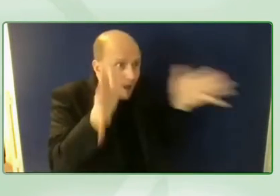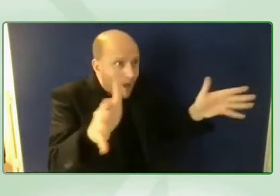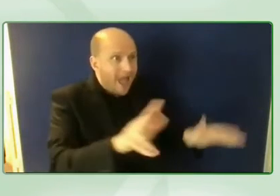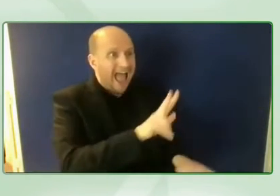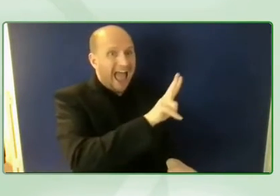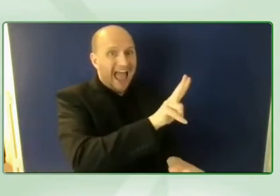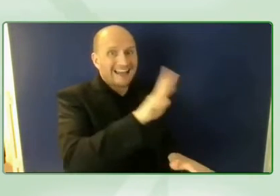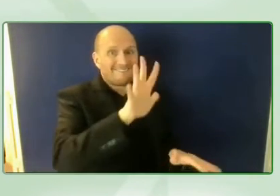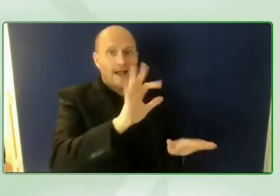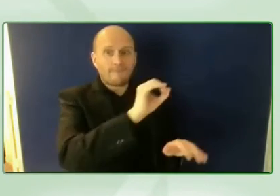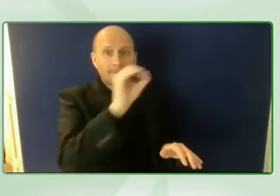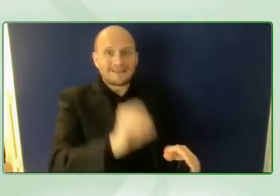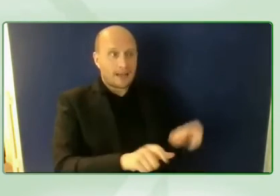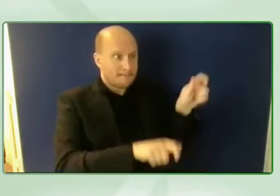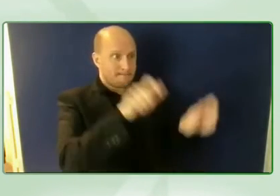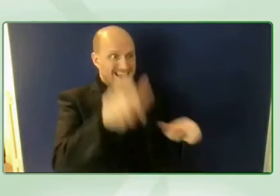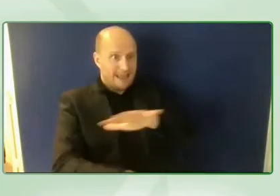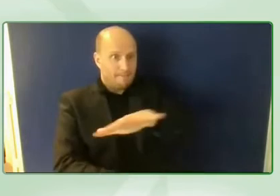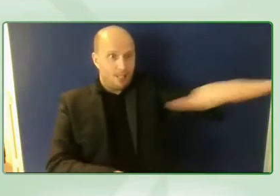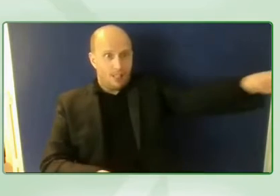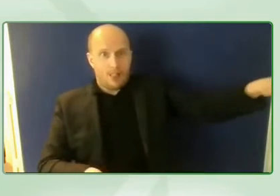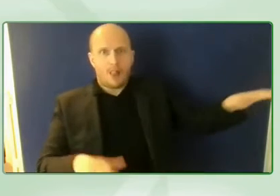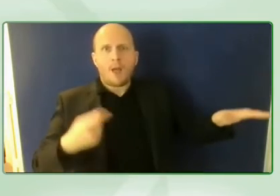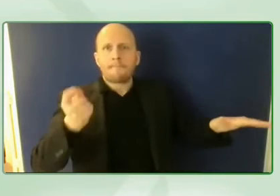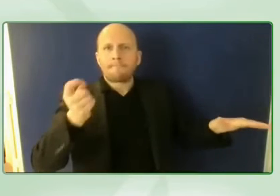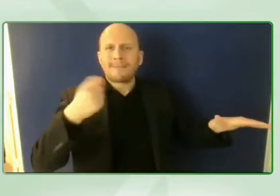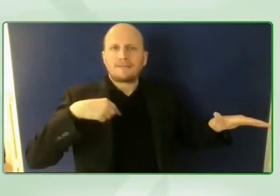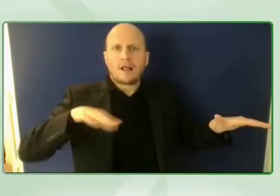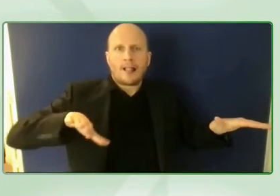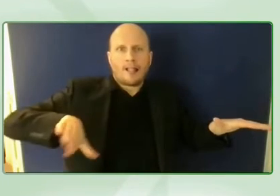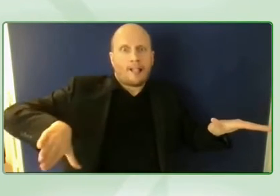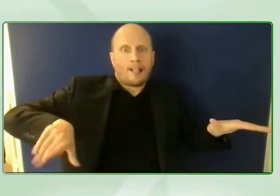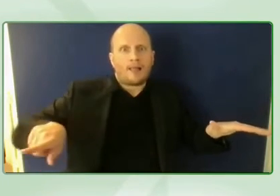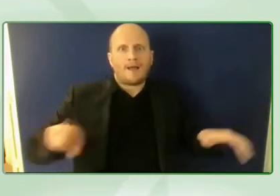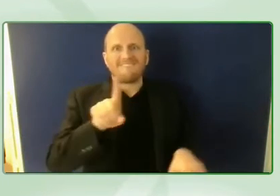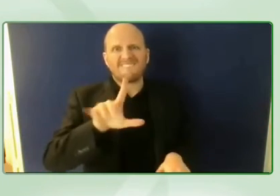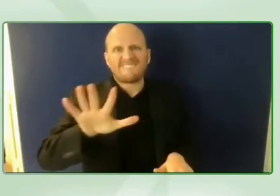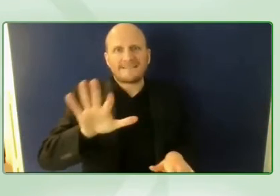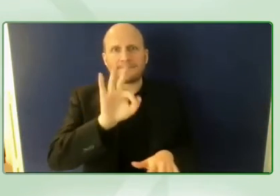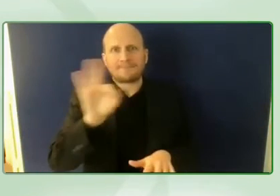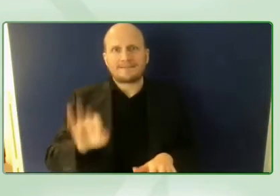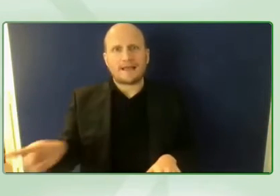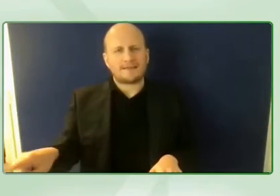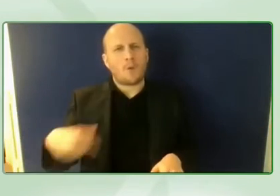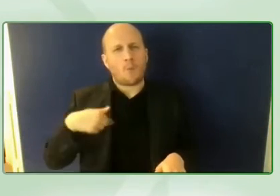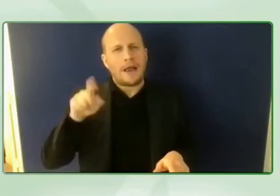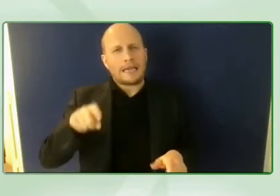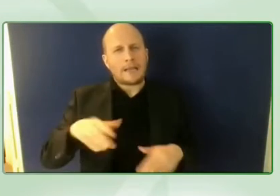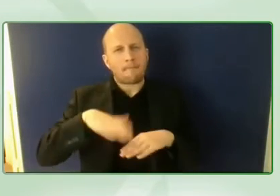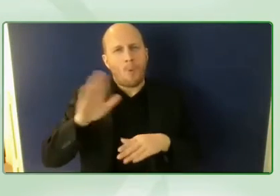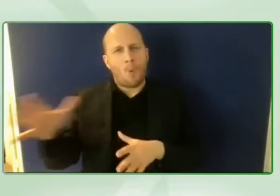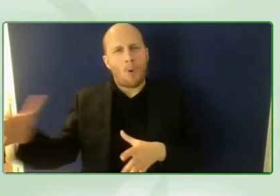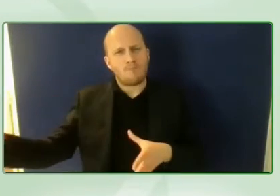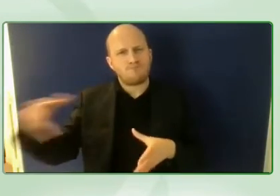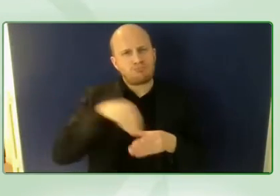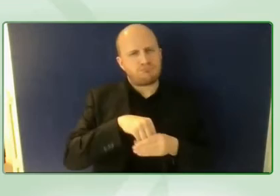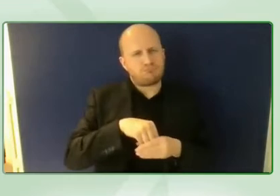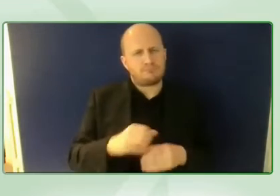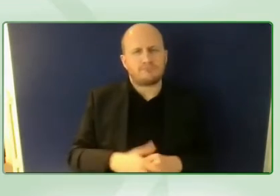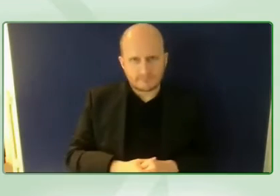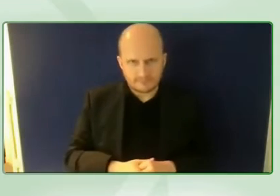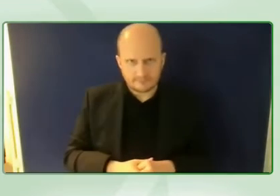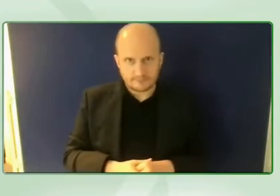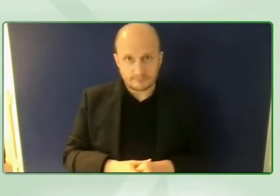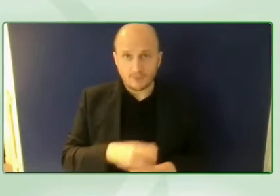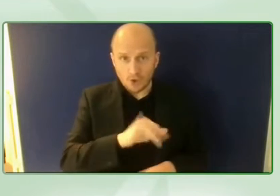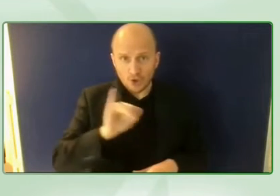be as successful as we want it to be so those are the two key learnings from my side jared yeah i think for me it's about um